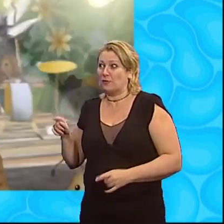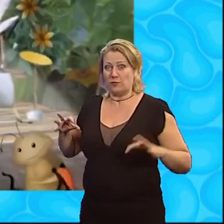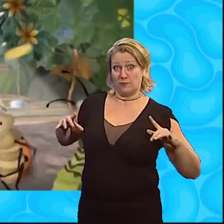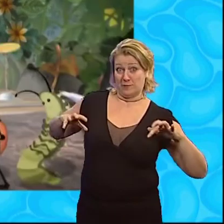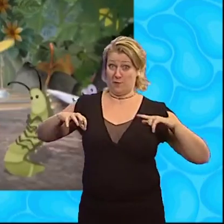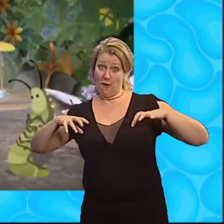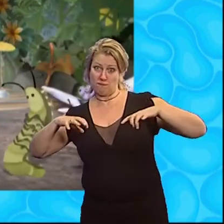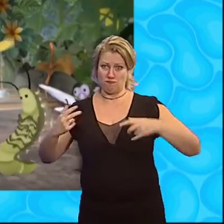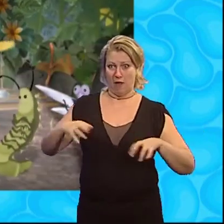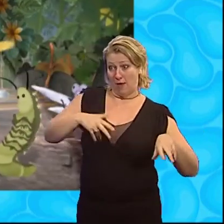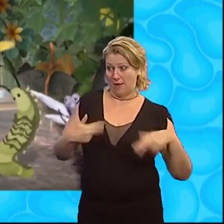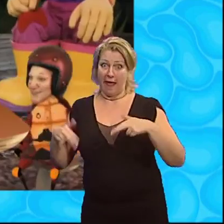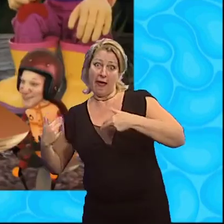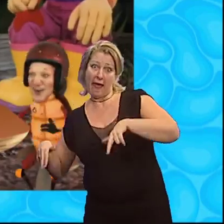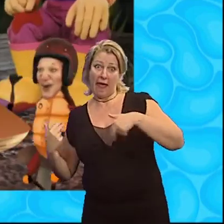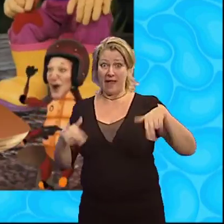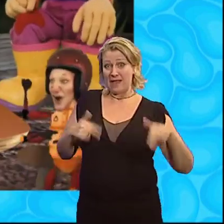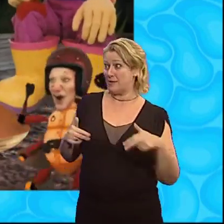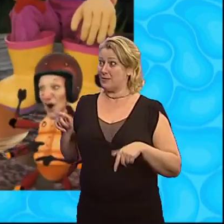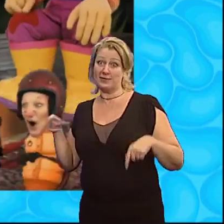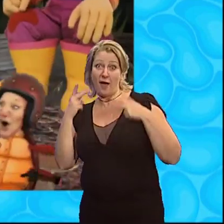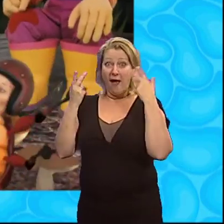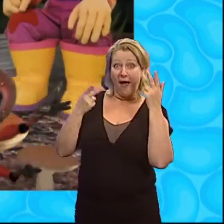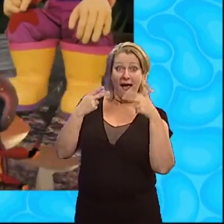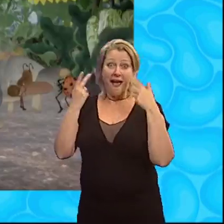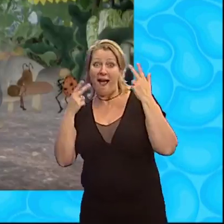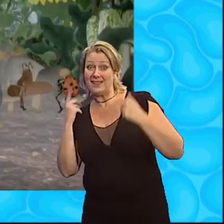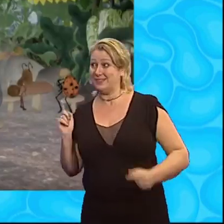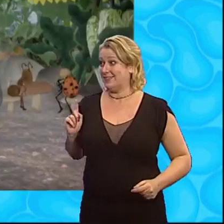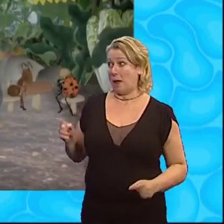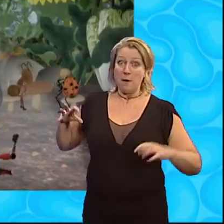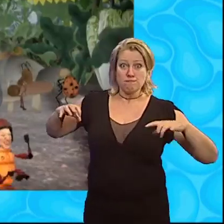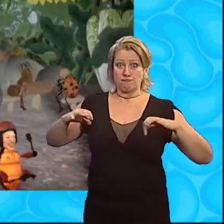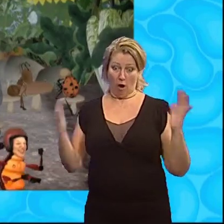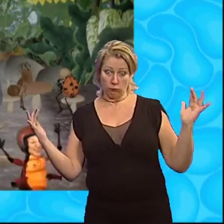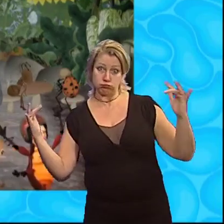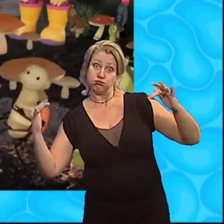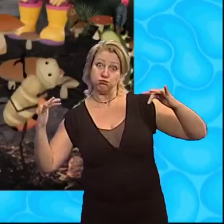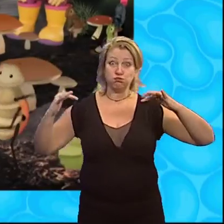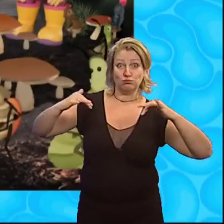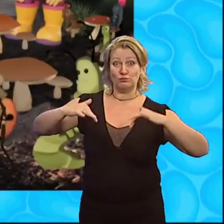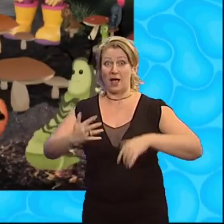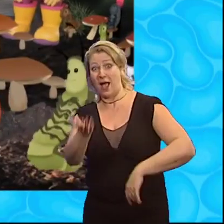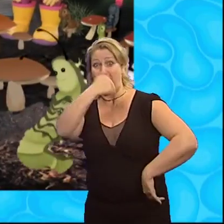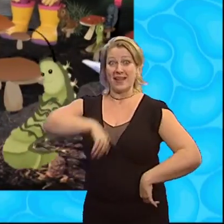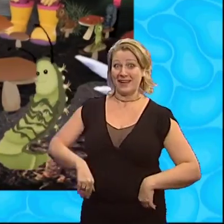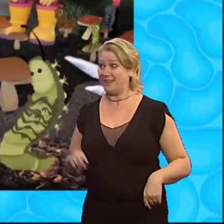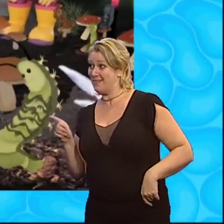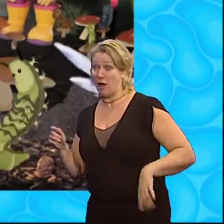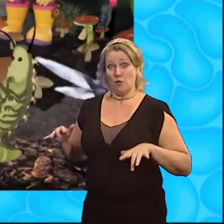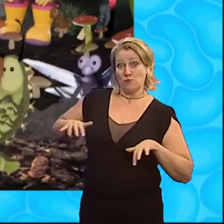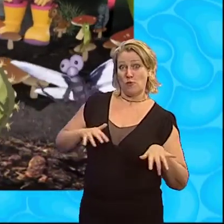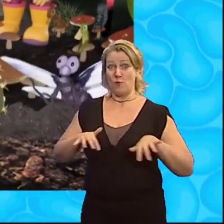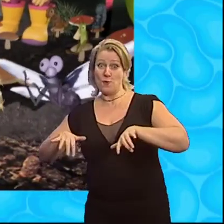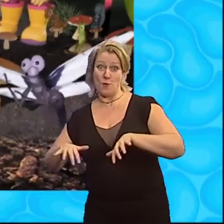Creepy Crawly dancing Dancing to this song I love the little bugs in town It's hard of getting